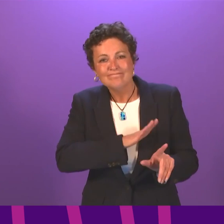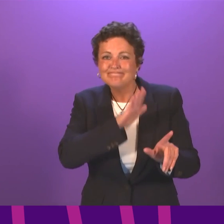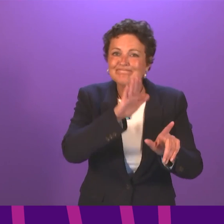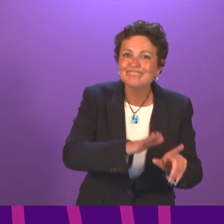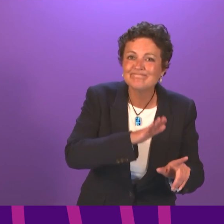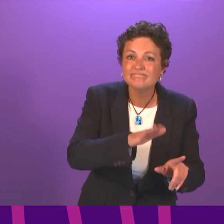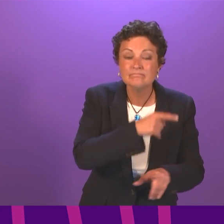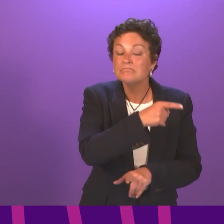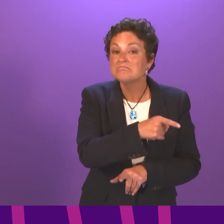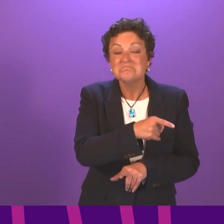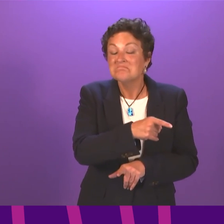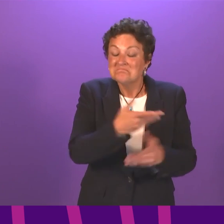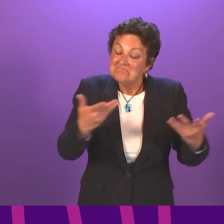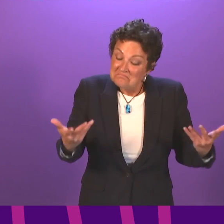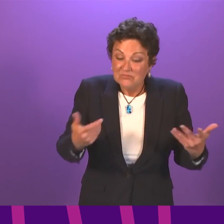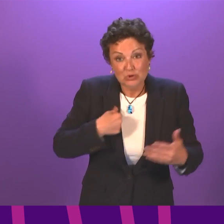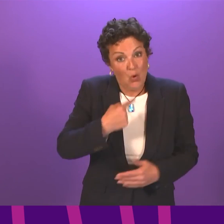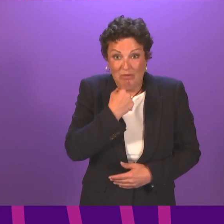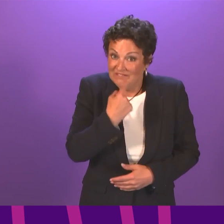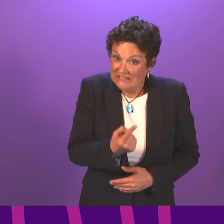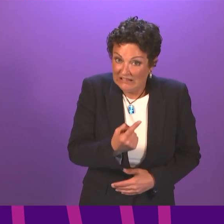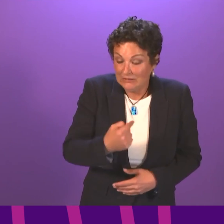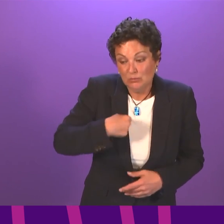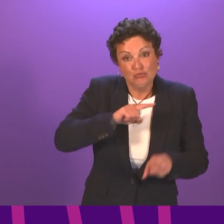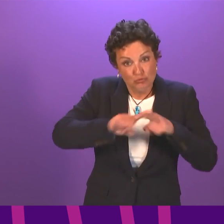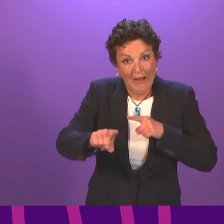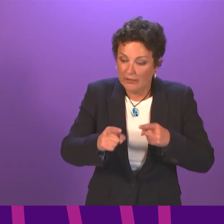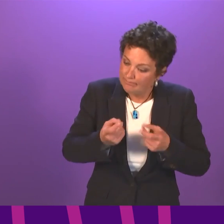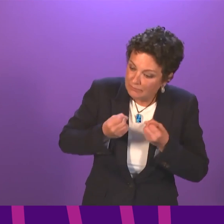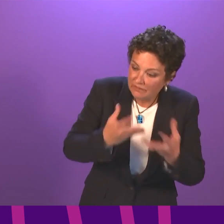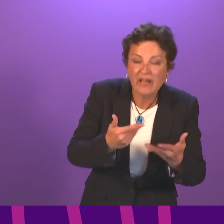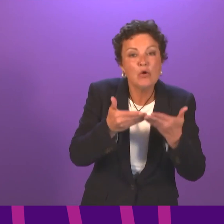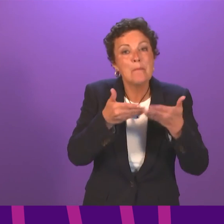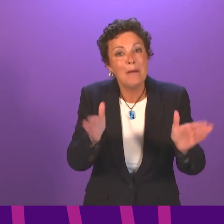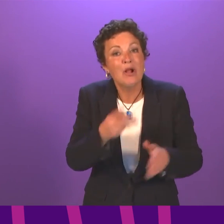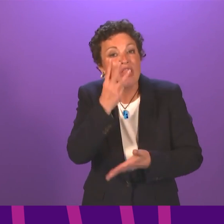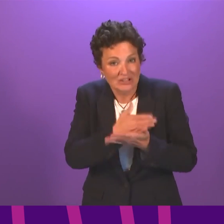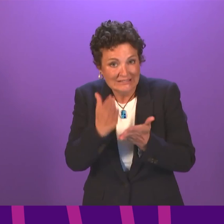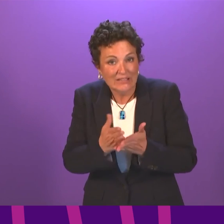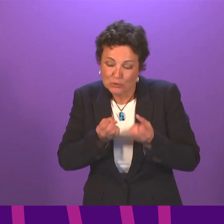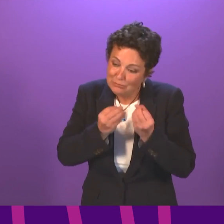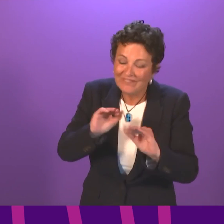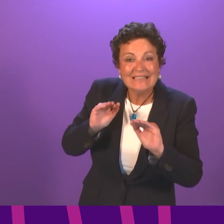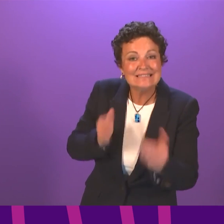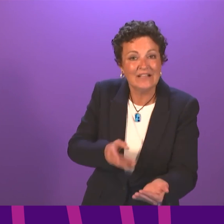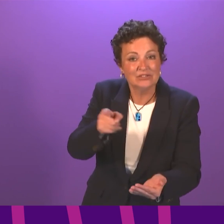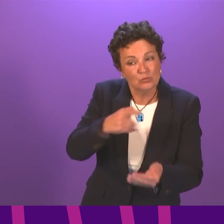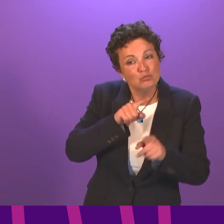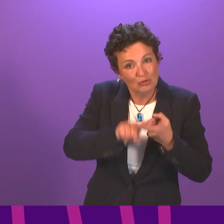delivery of asylum accommodation by the public or the third sector. Tess White to be followed by Michael Marra.